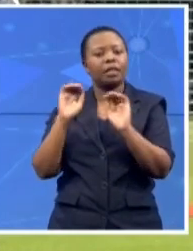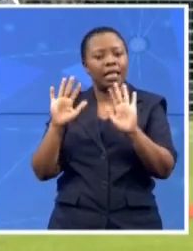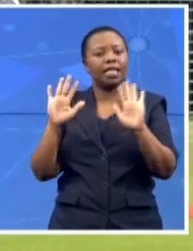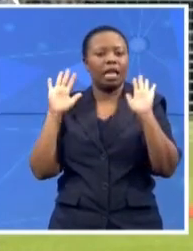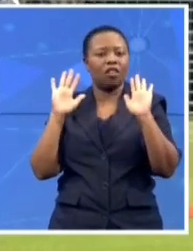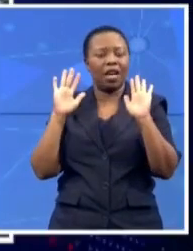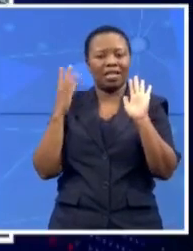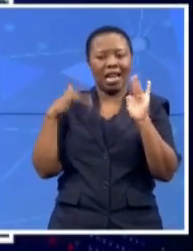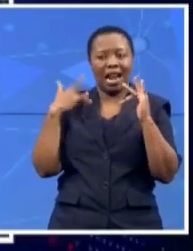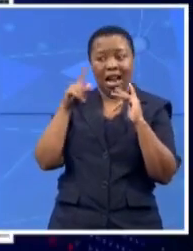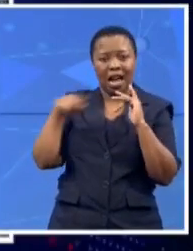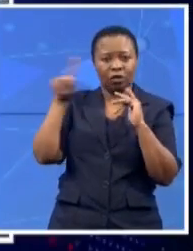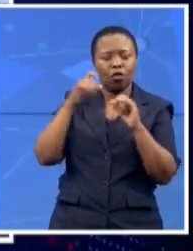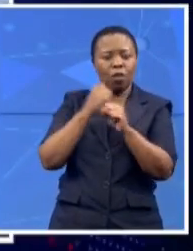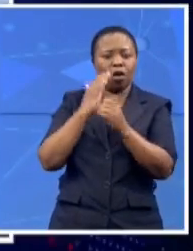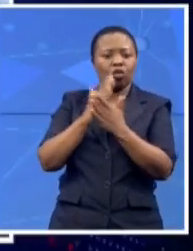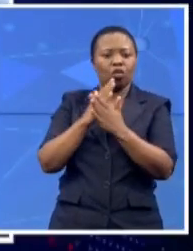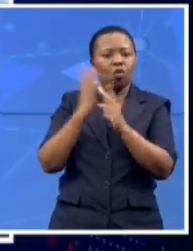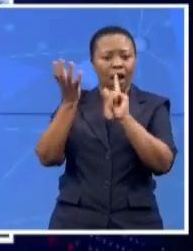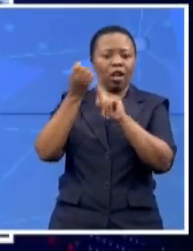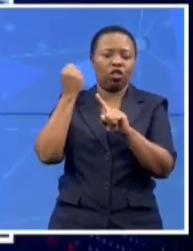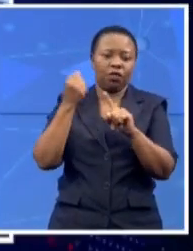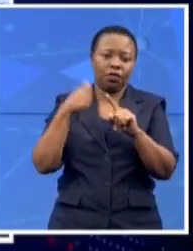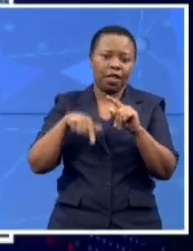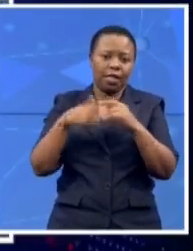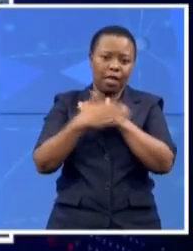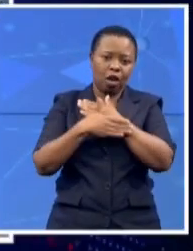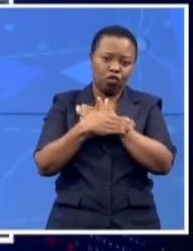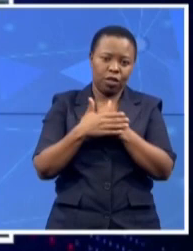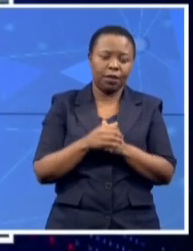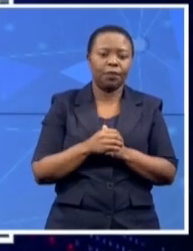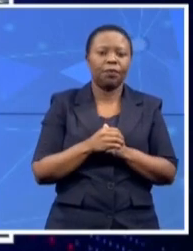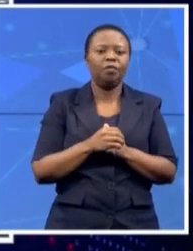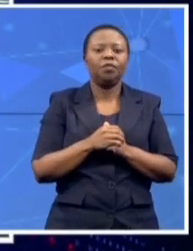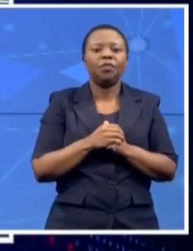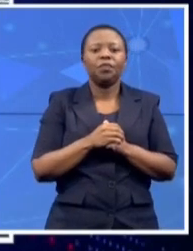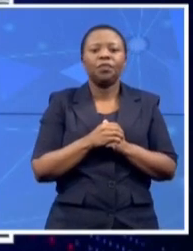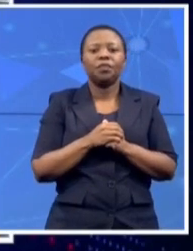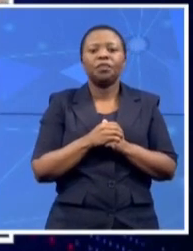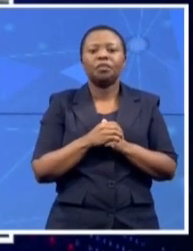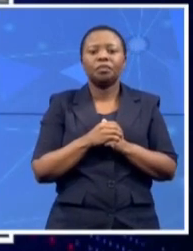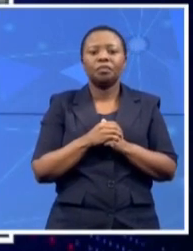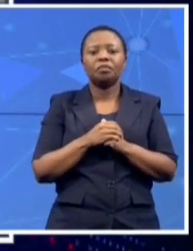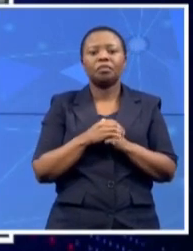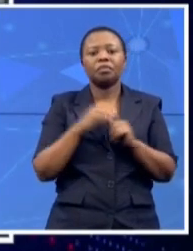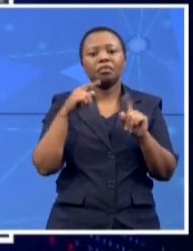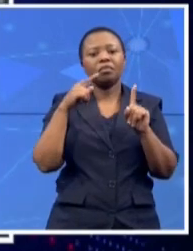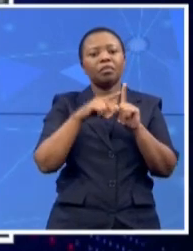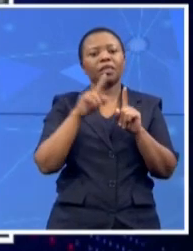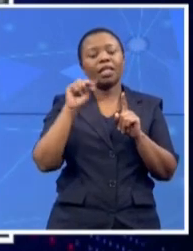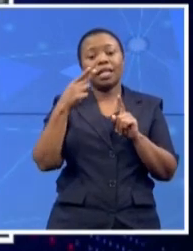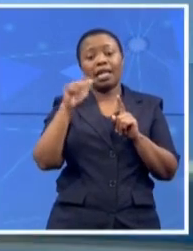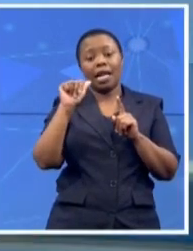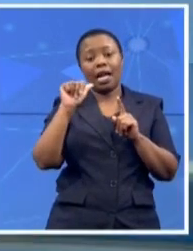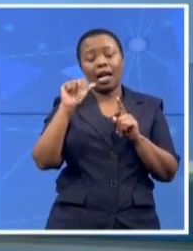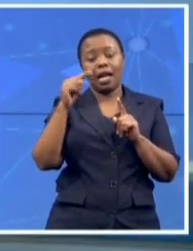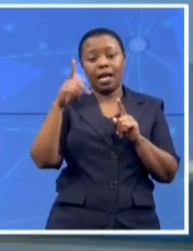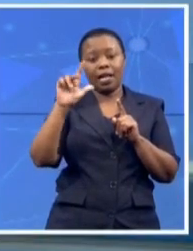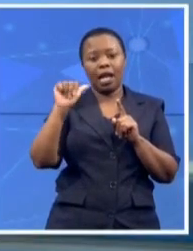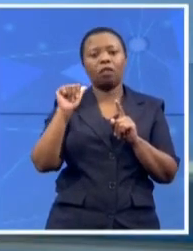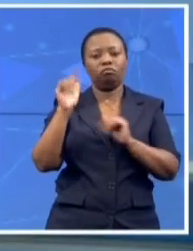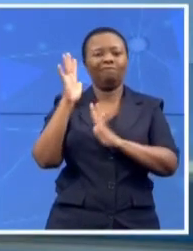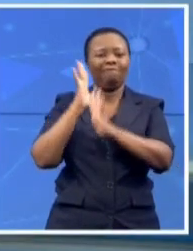Desiree? Dantla Khartani, of course, he'll continue to bring us events as we await that